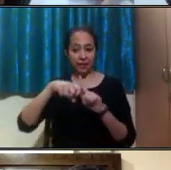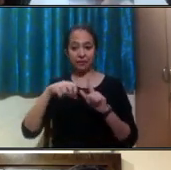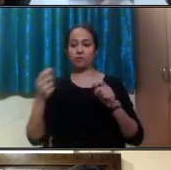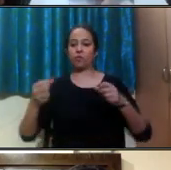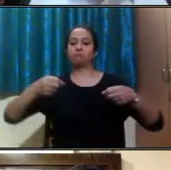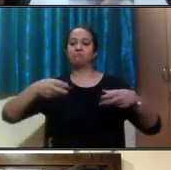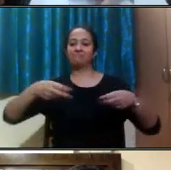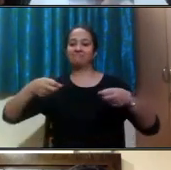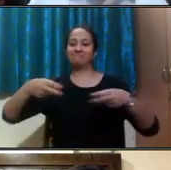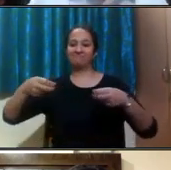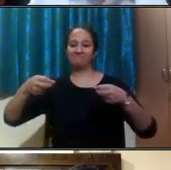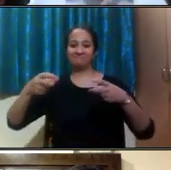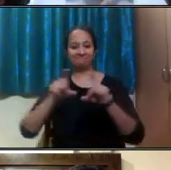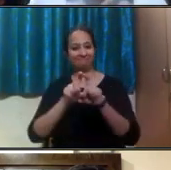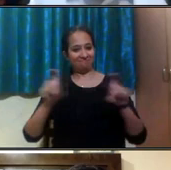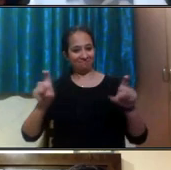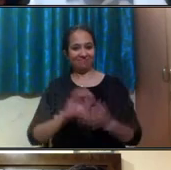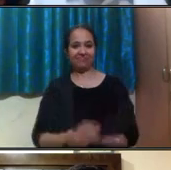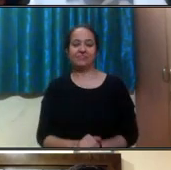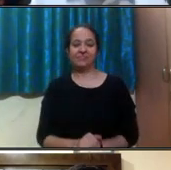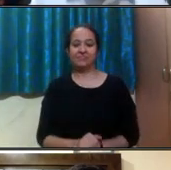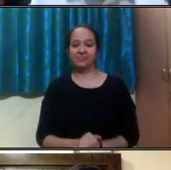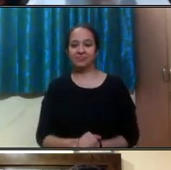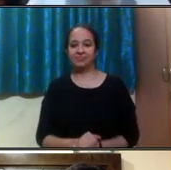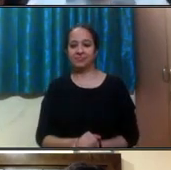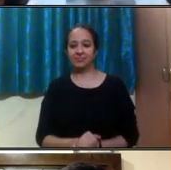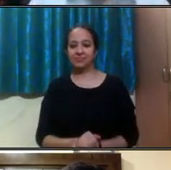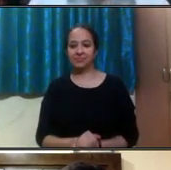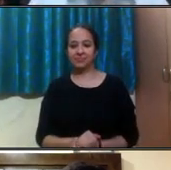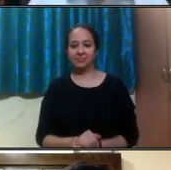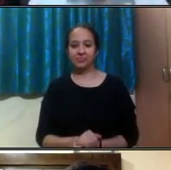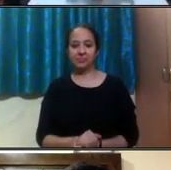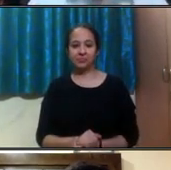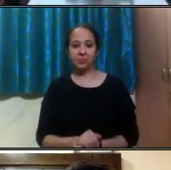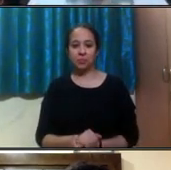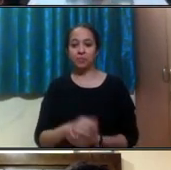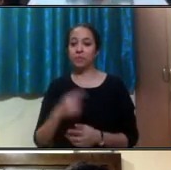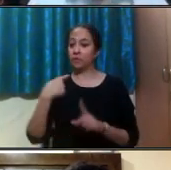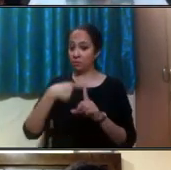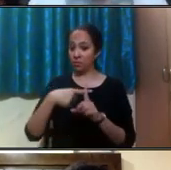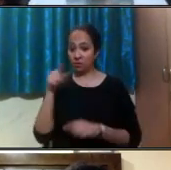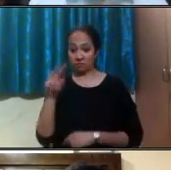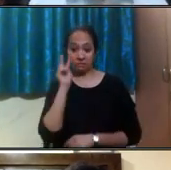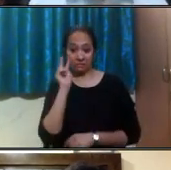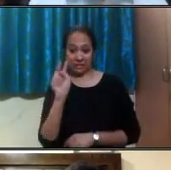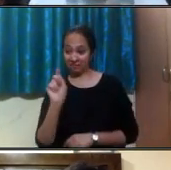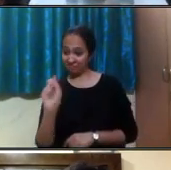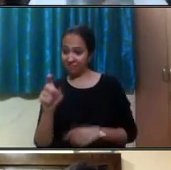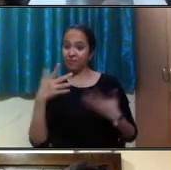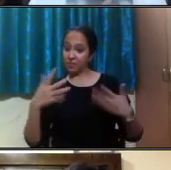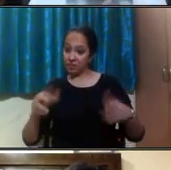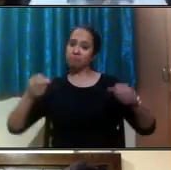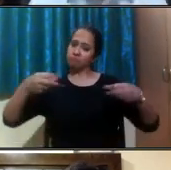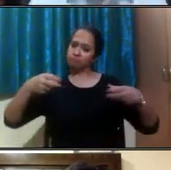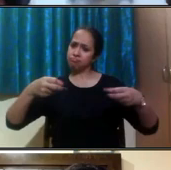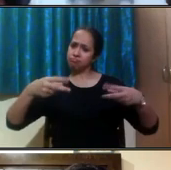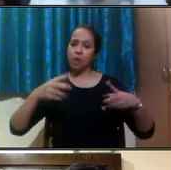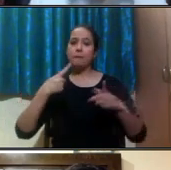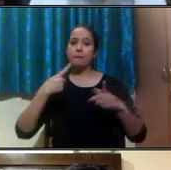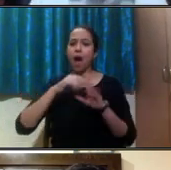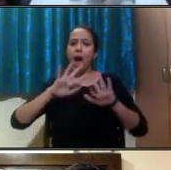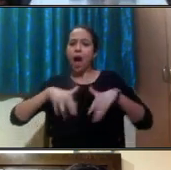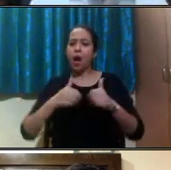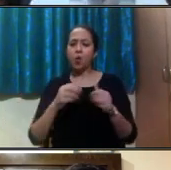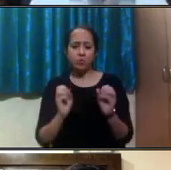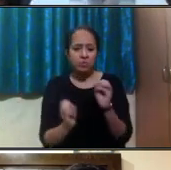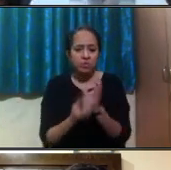you will get a link on where you could get live captioning and instructions for the live captioning